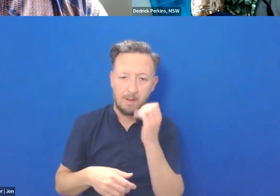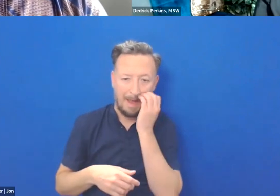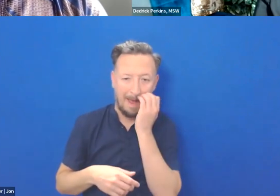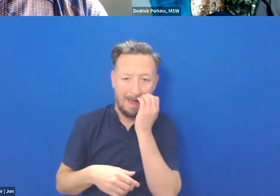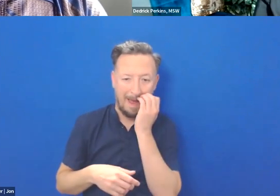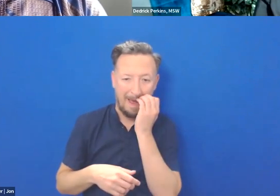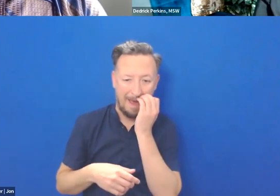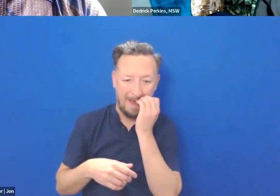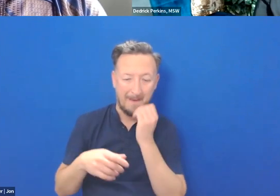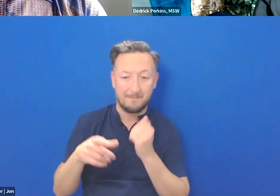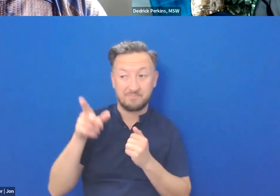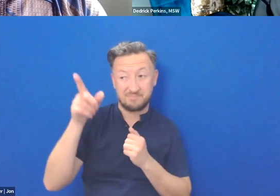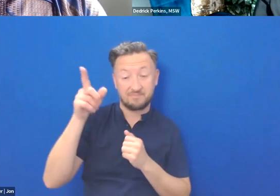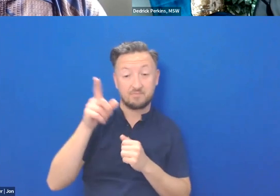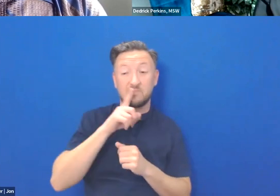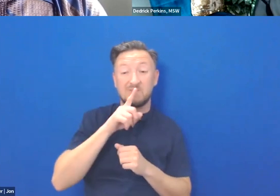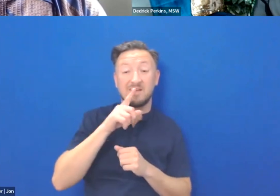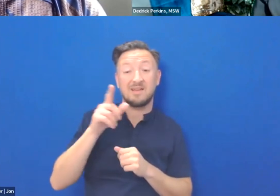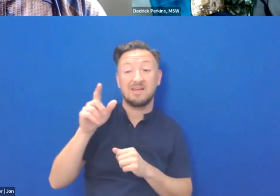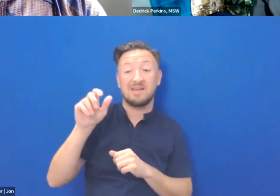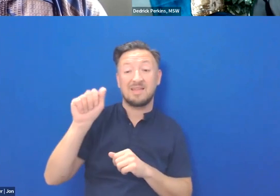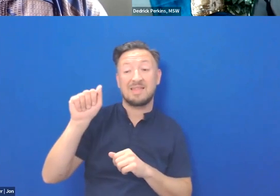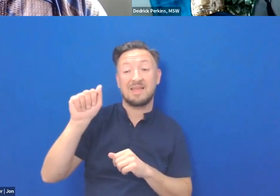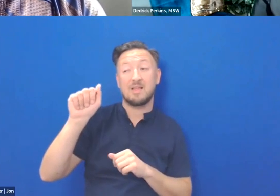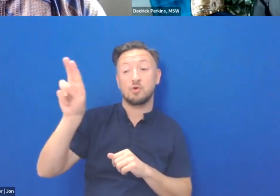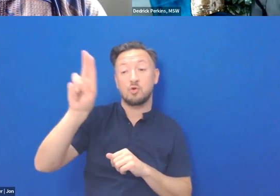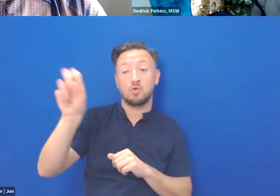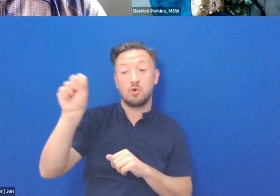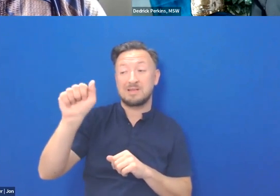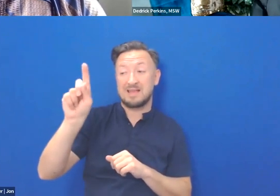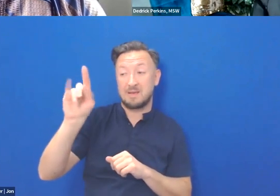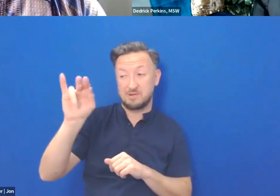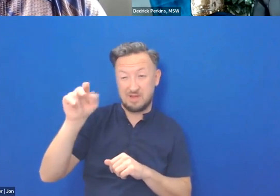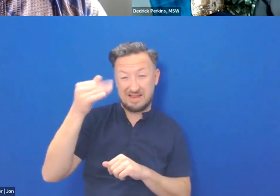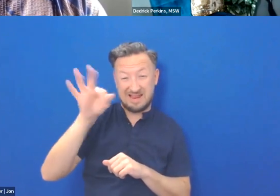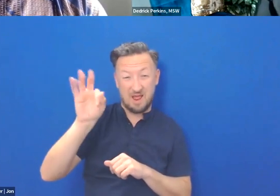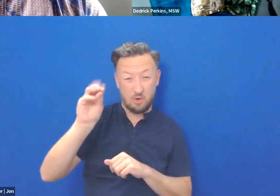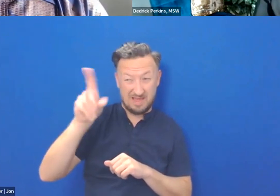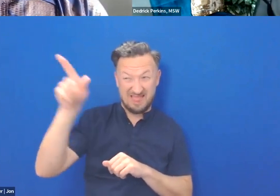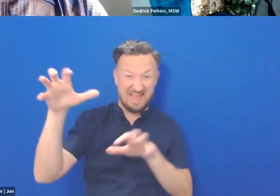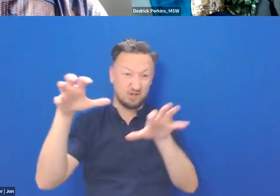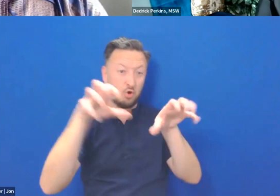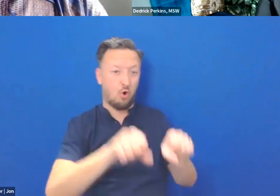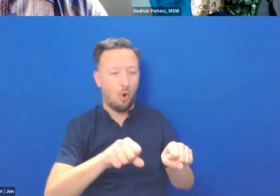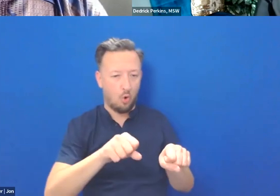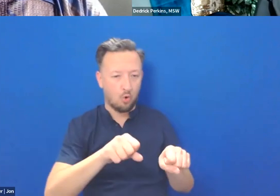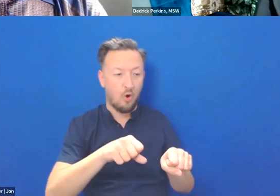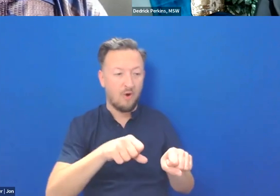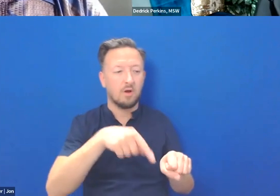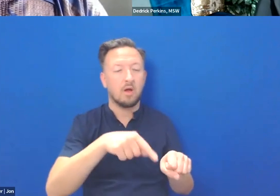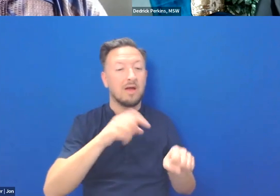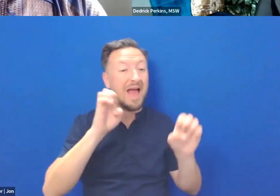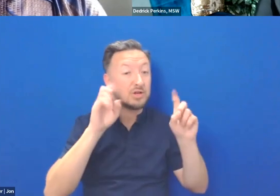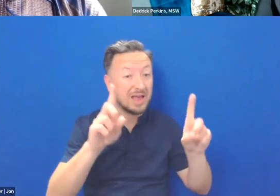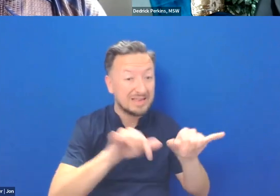took over our educational system, the administration of the United States in 1906, shows the power of